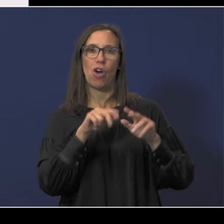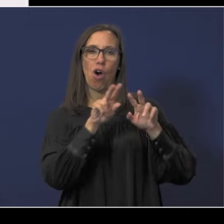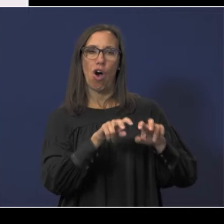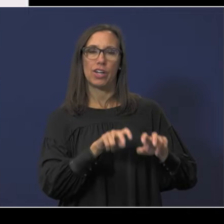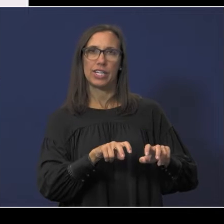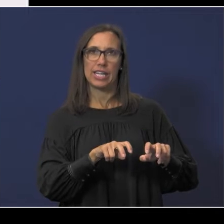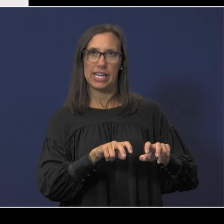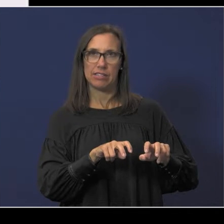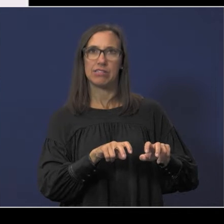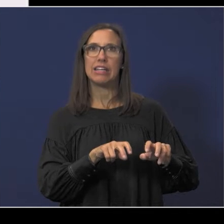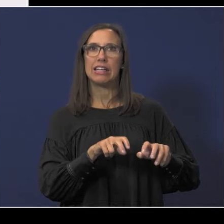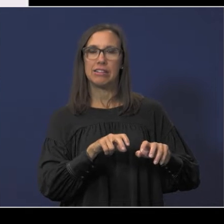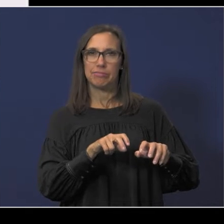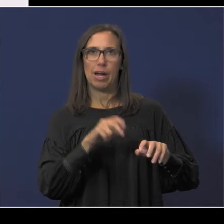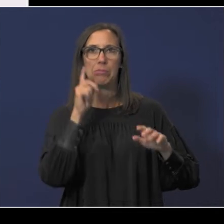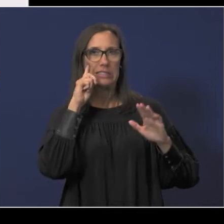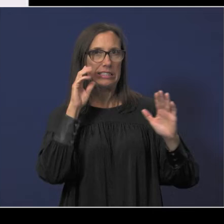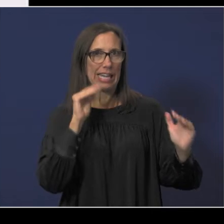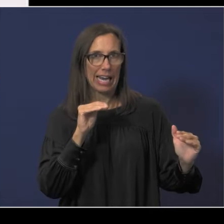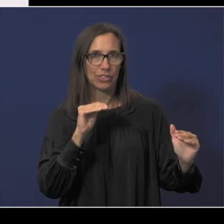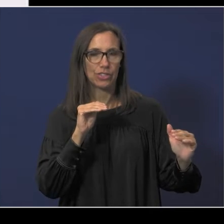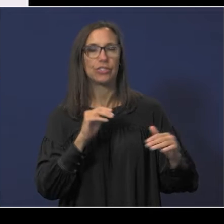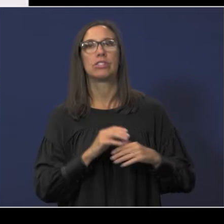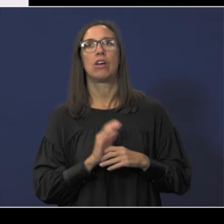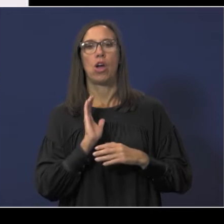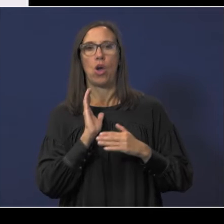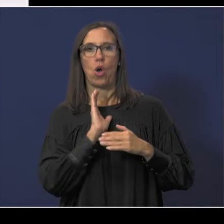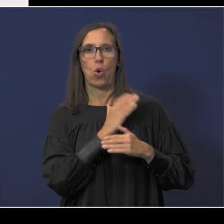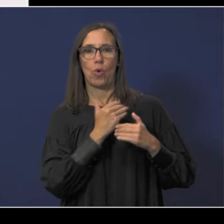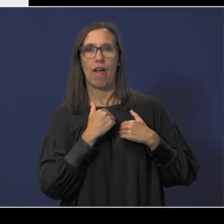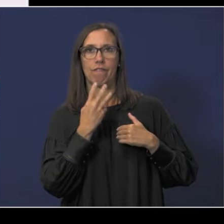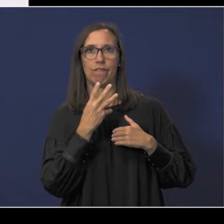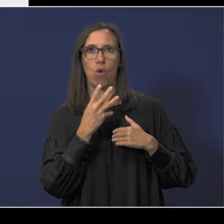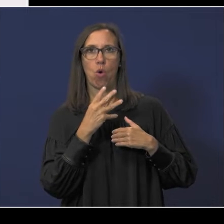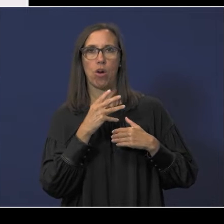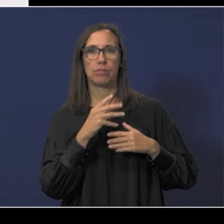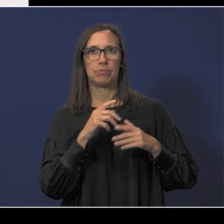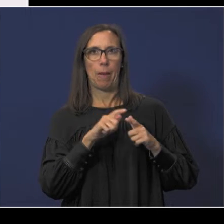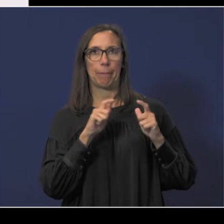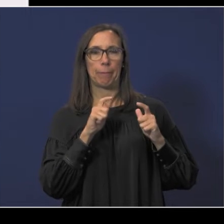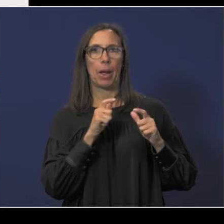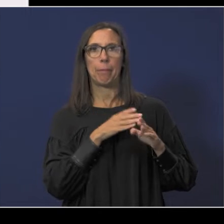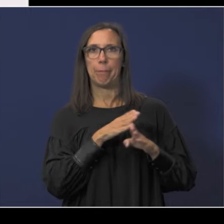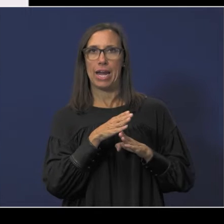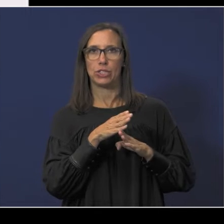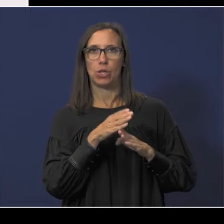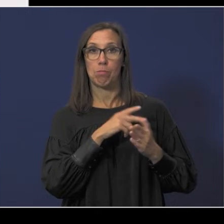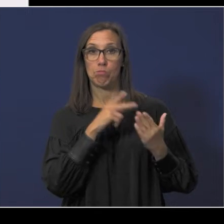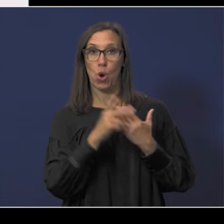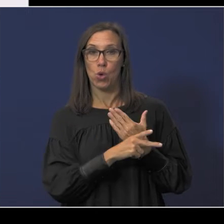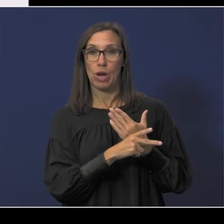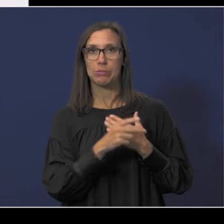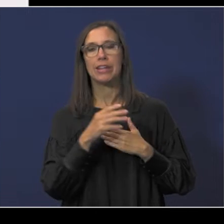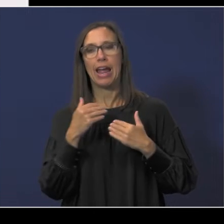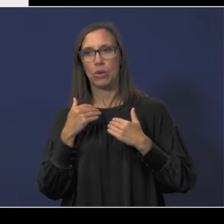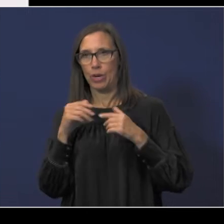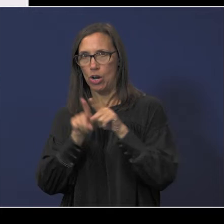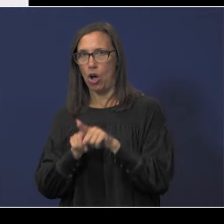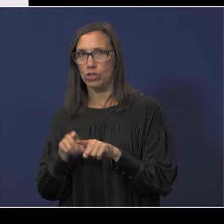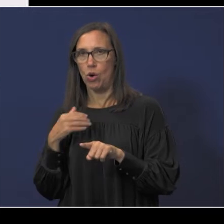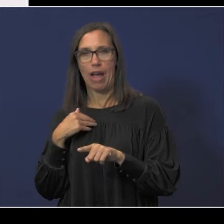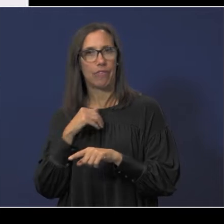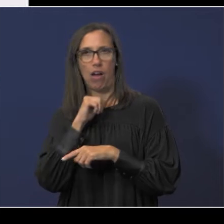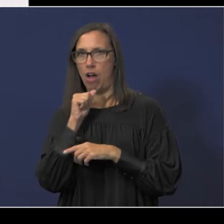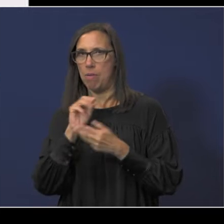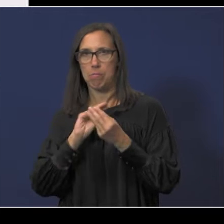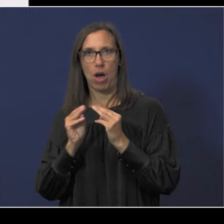uniform guidance we had four major programs that we audited this year and we are going to render an unmodified opinion on